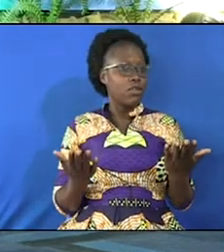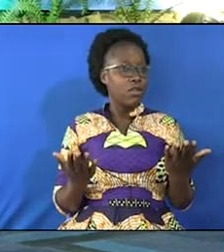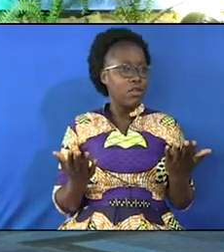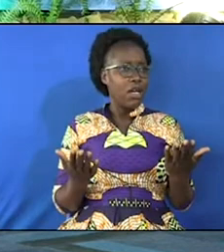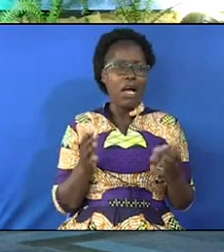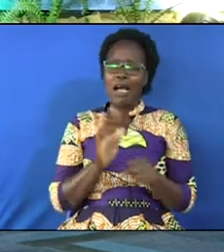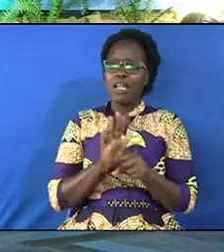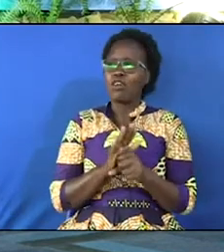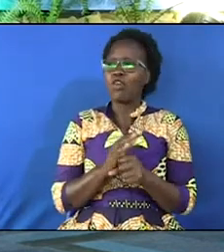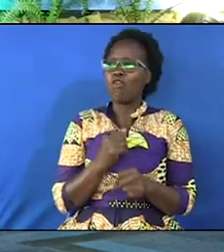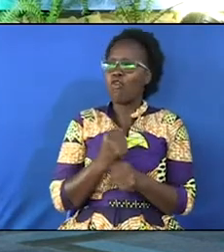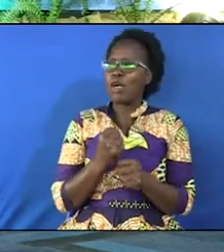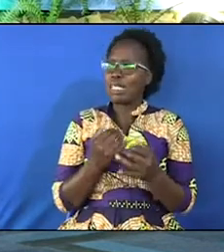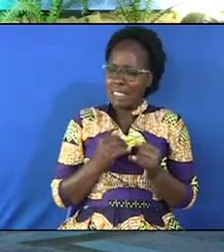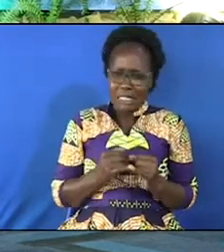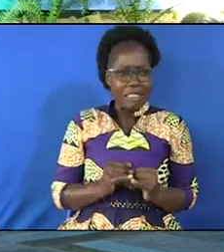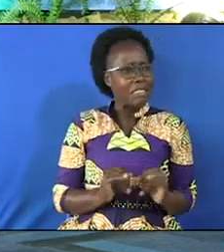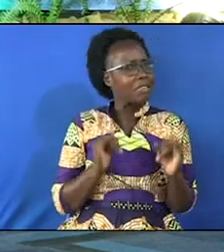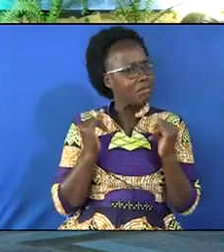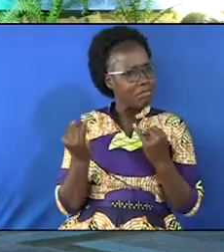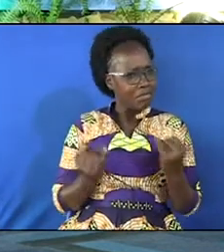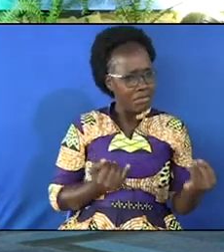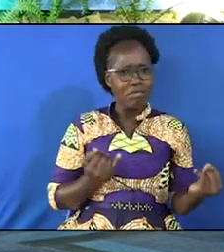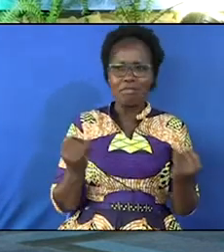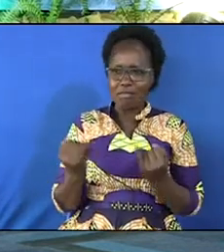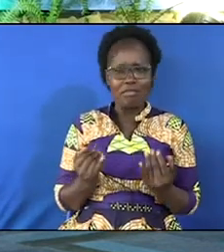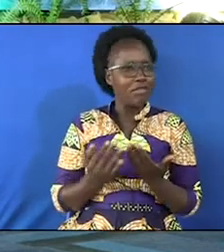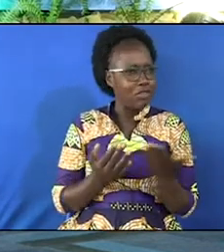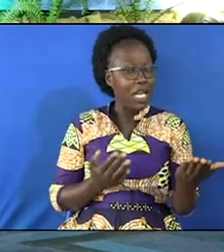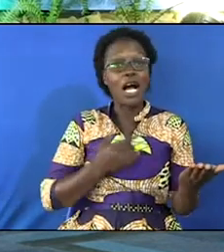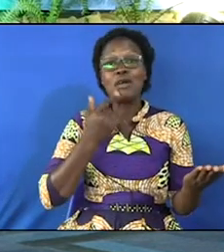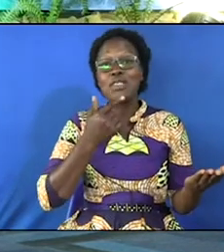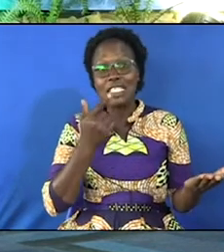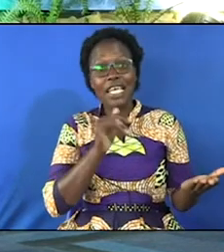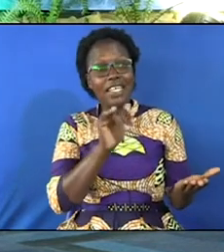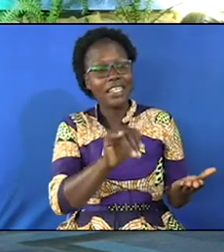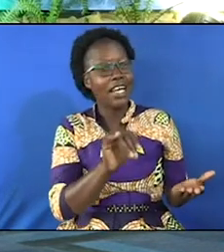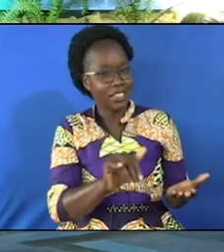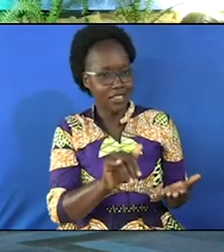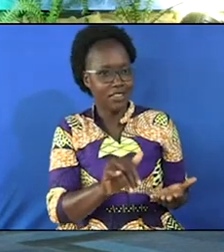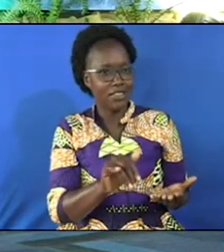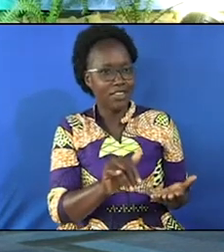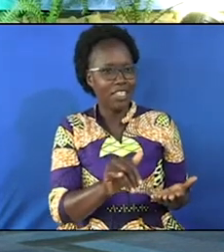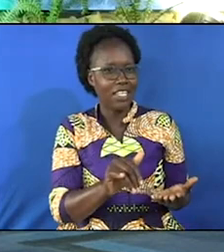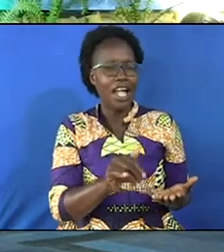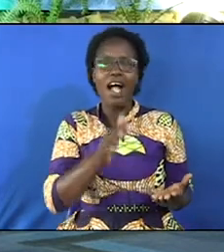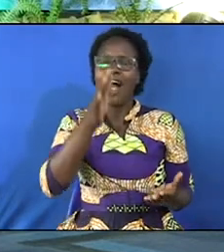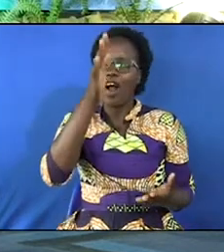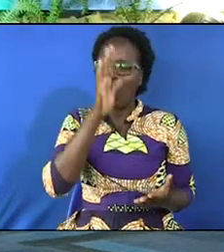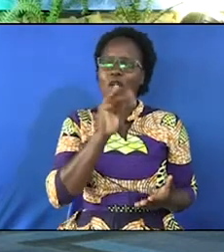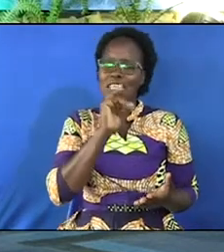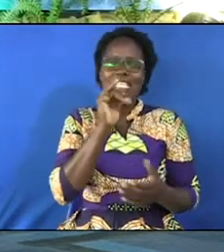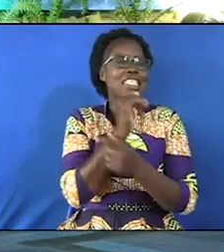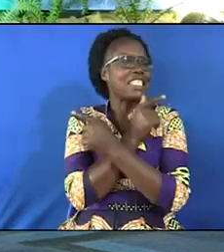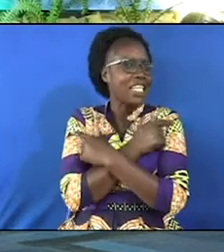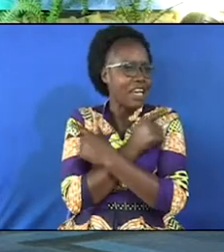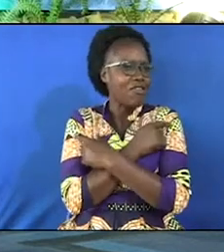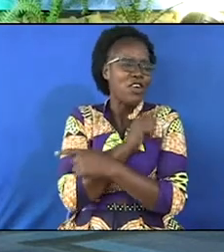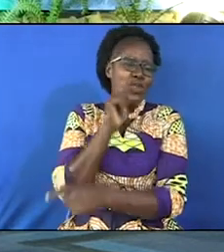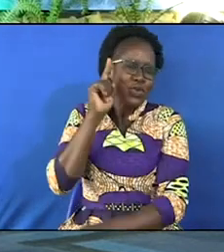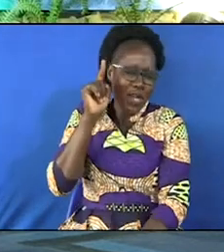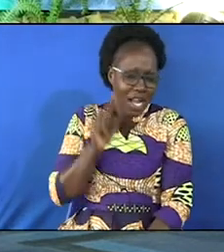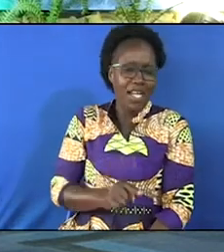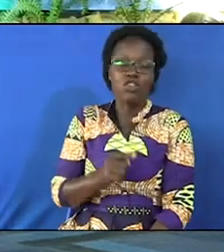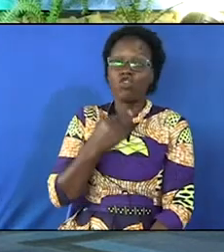giving me a lot of work trying to introduce myself. I'm saying that God is love. You cannot